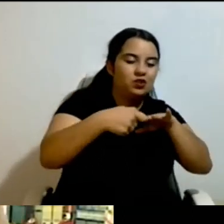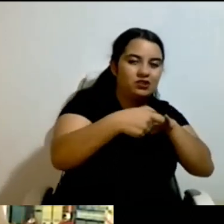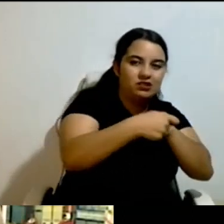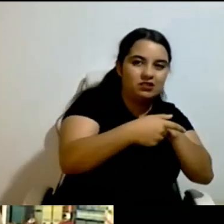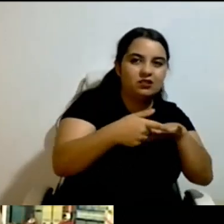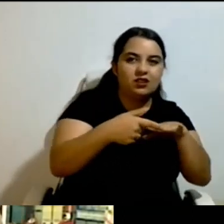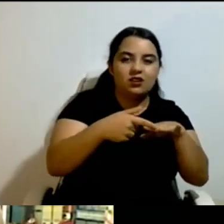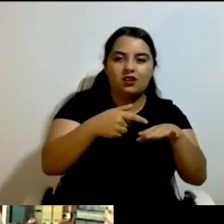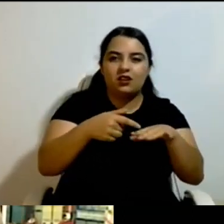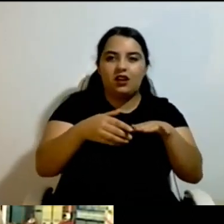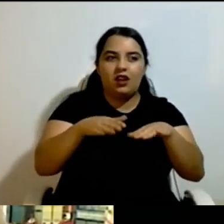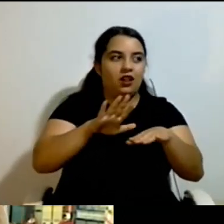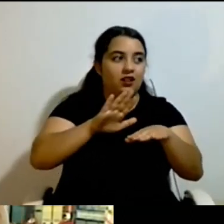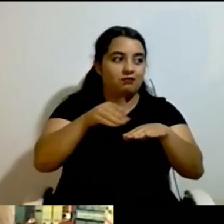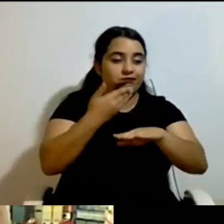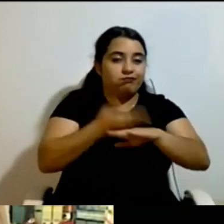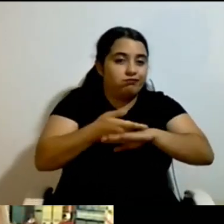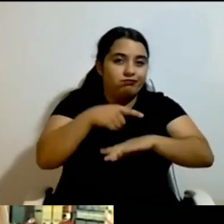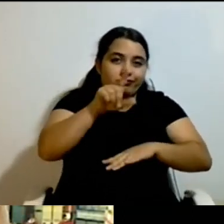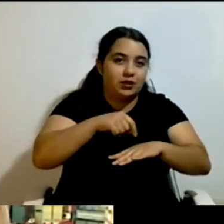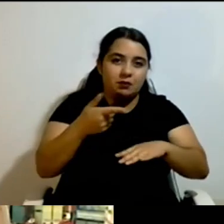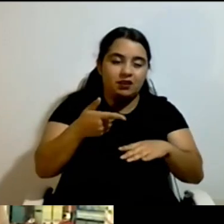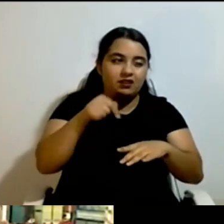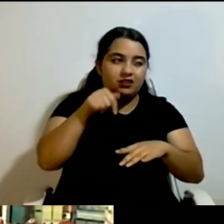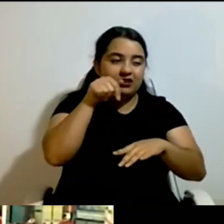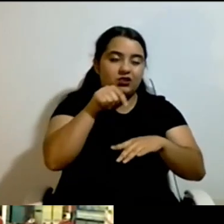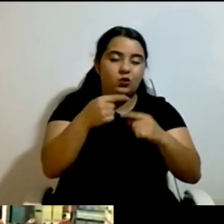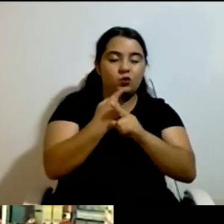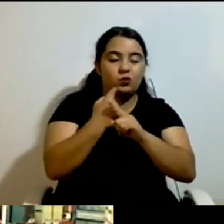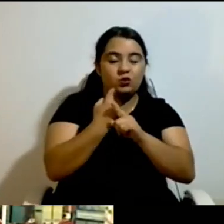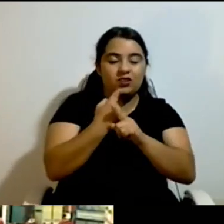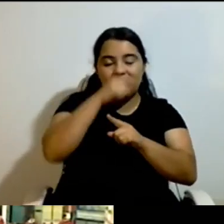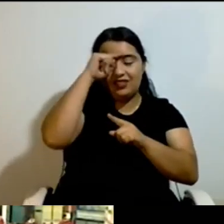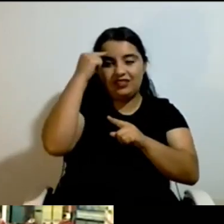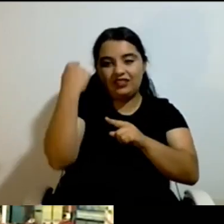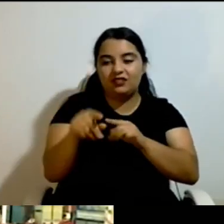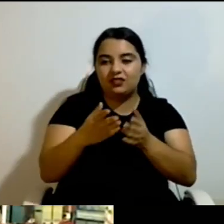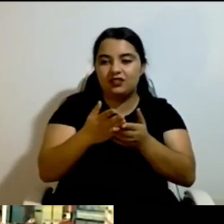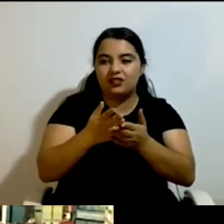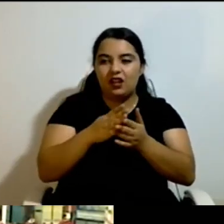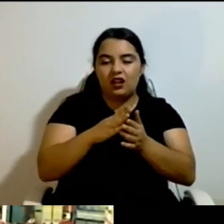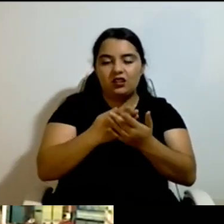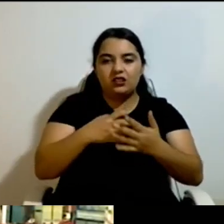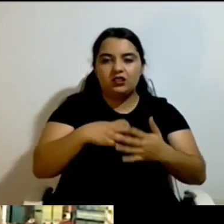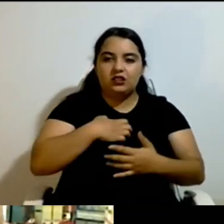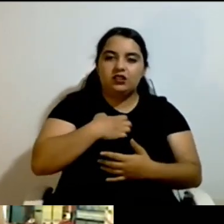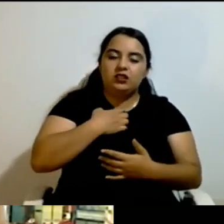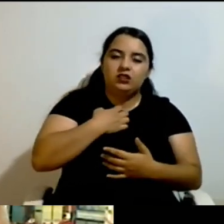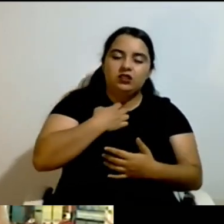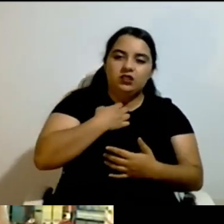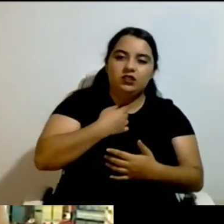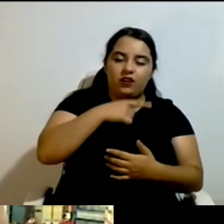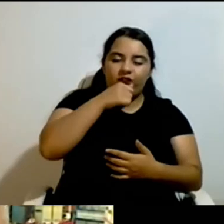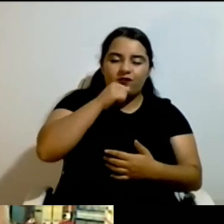difficult and it's painful and people are crying afterwards, but we tell them there is no way around it. I mean, if we want